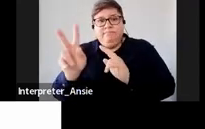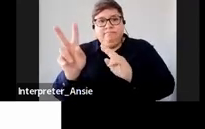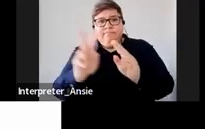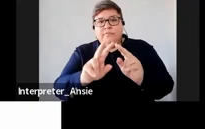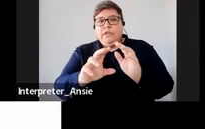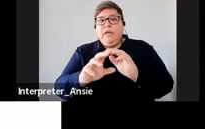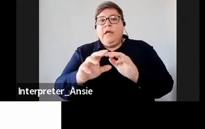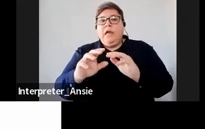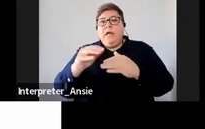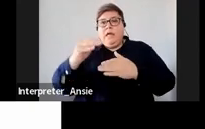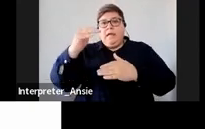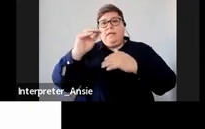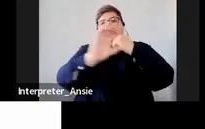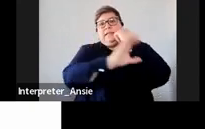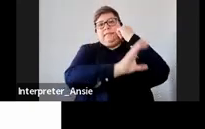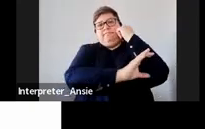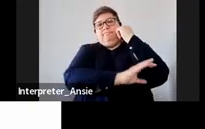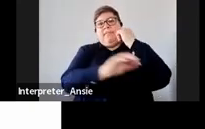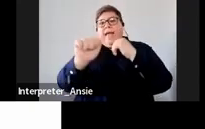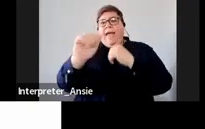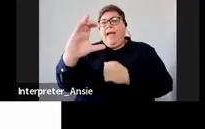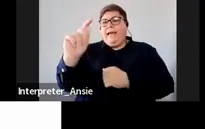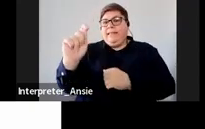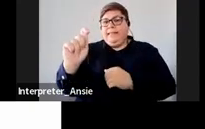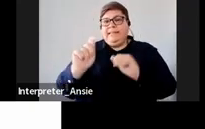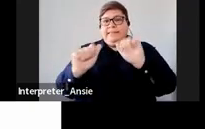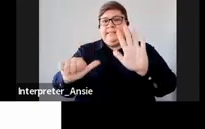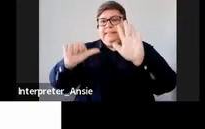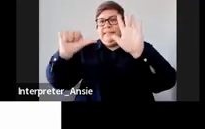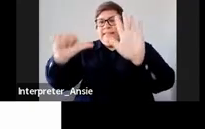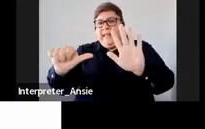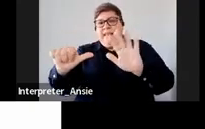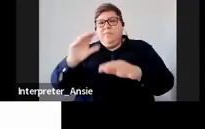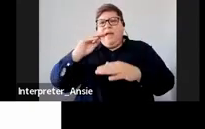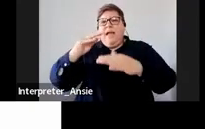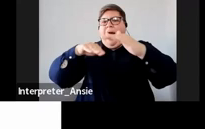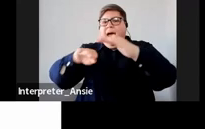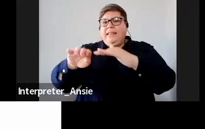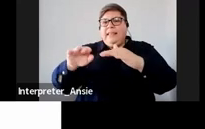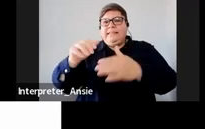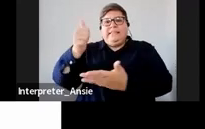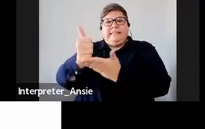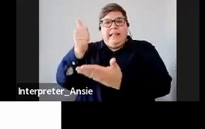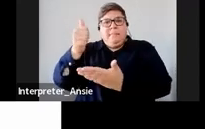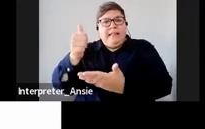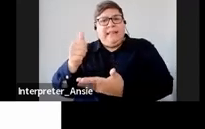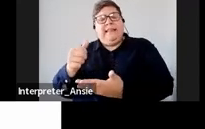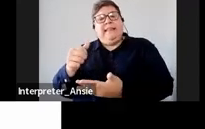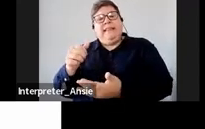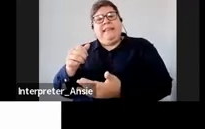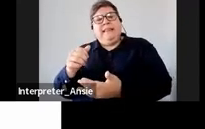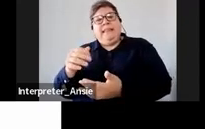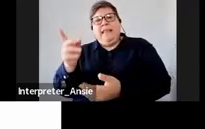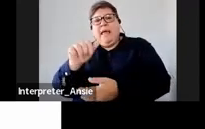of tax administration act there's part A that talks about understatement penalties then there's part B part